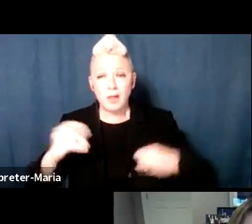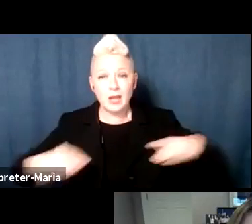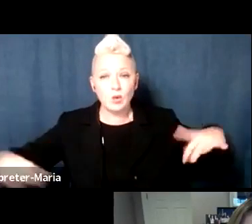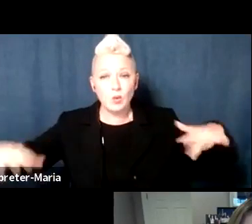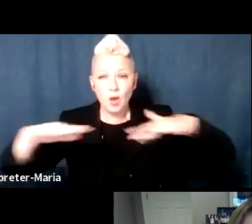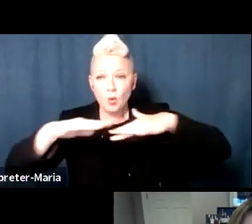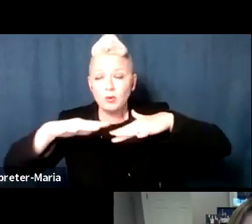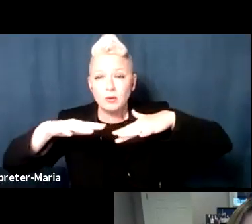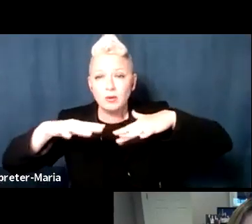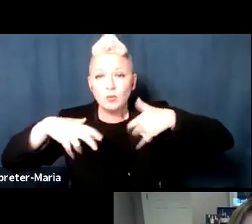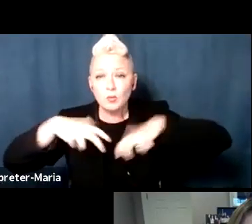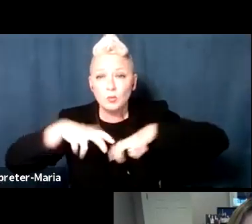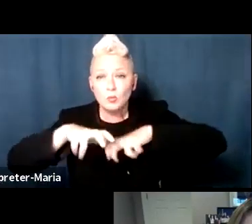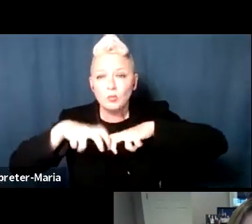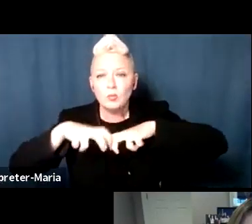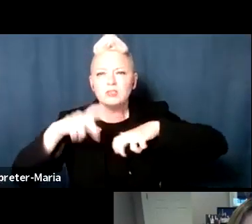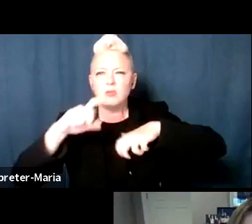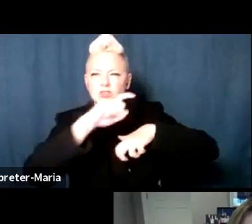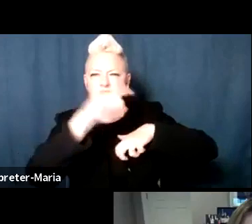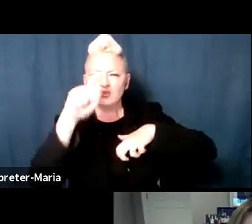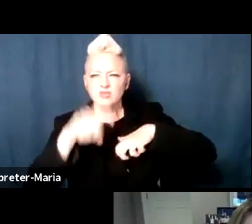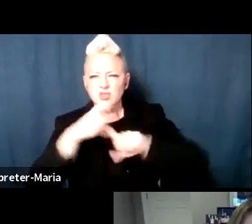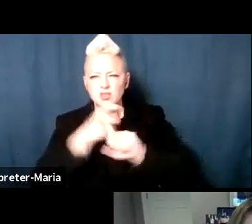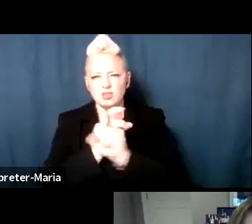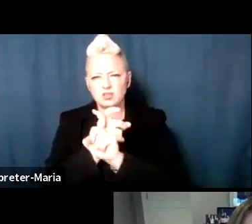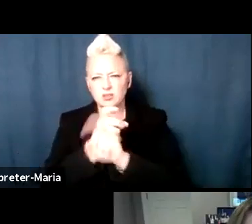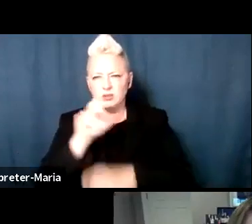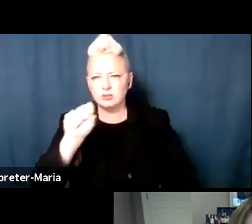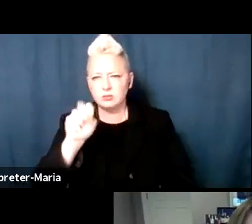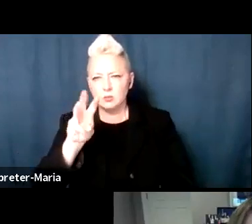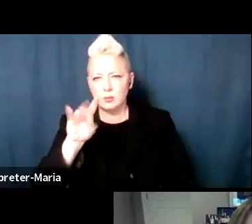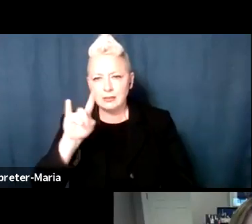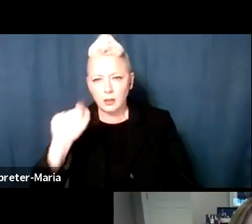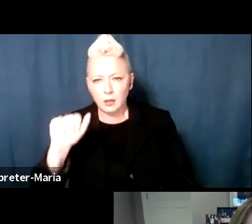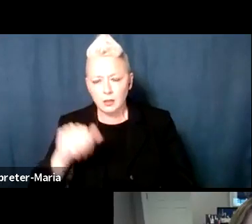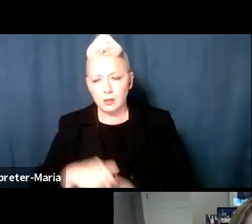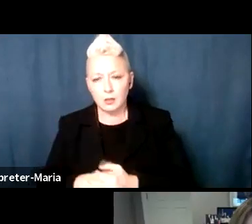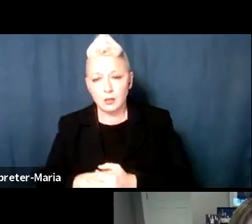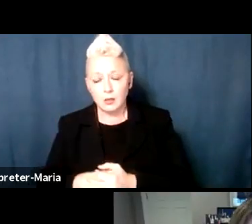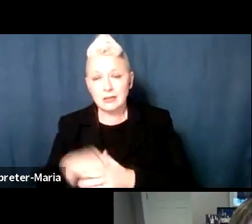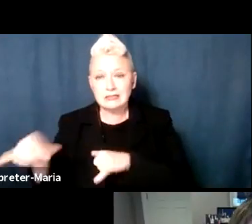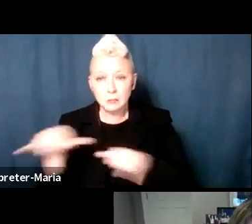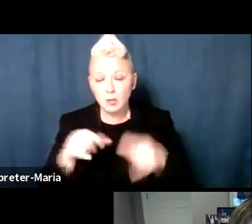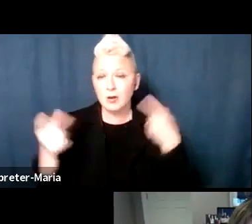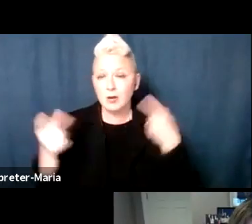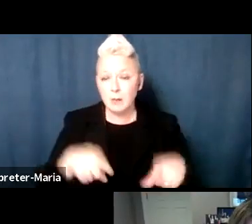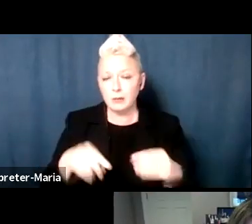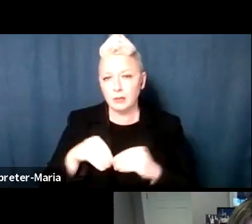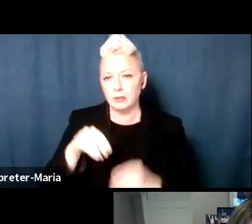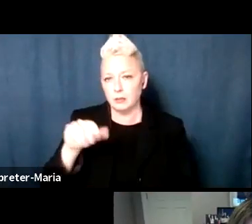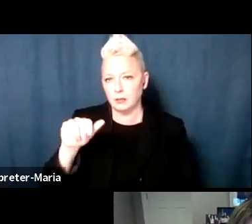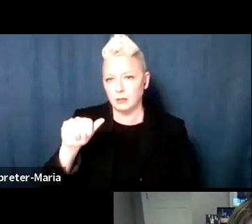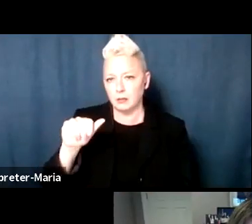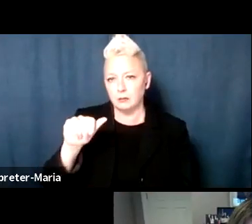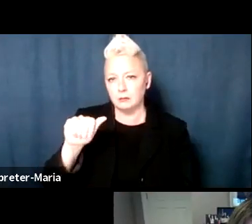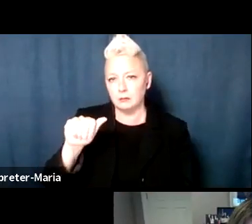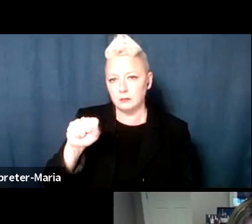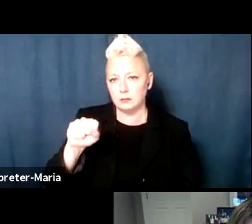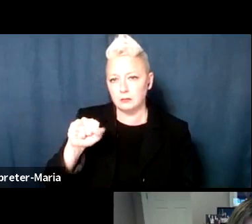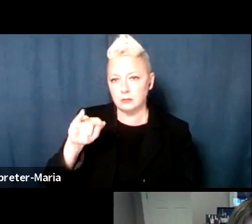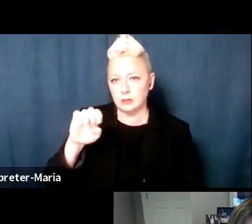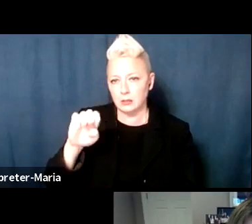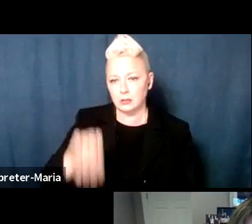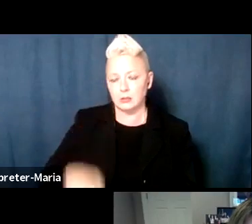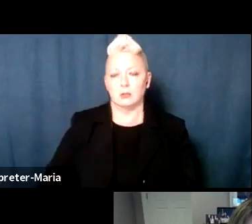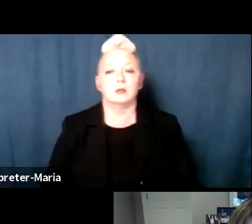at an elementary school, and a similar incident in August 16th in Ossining. And of course, there